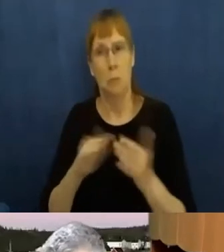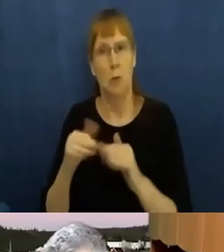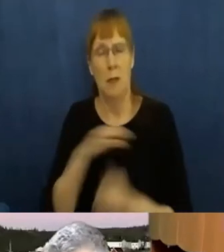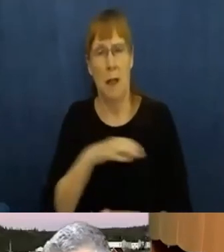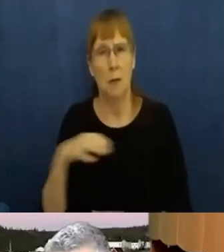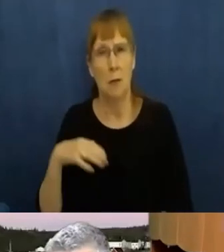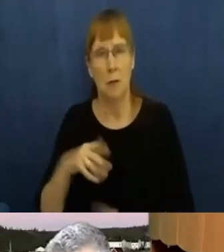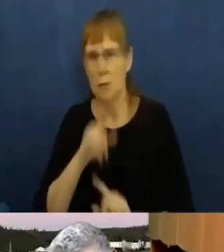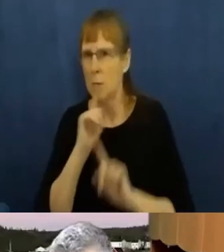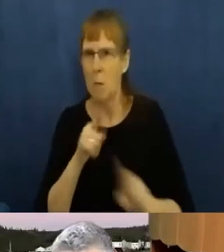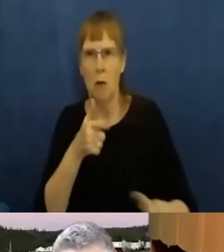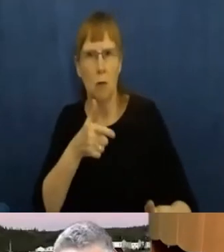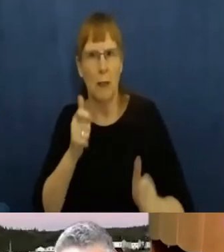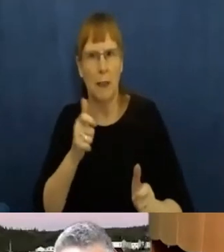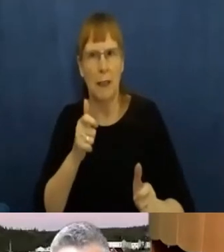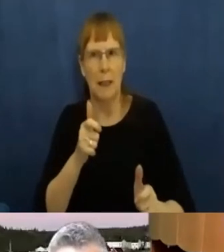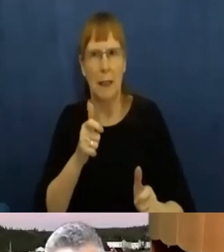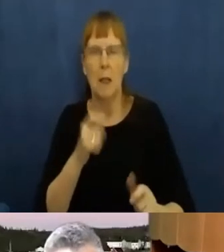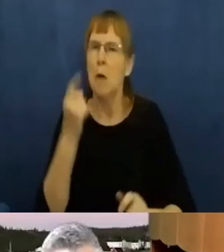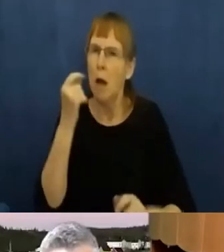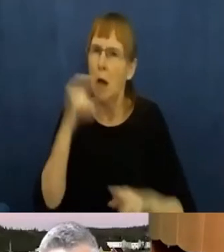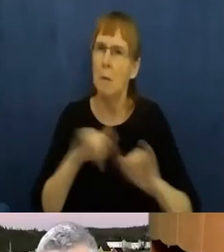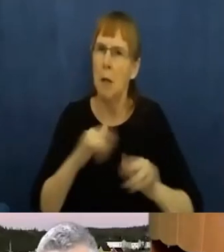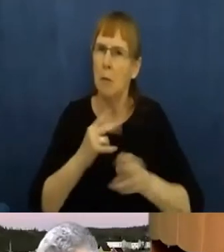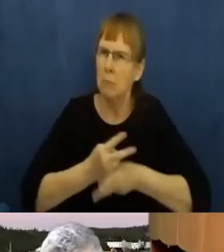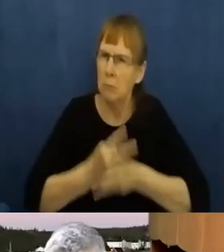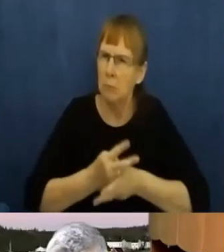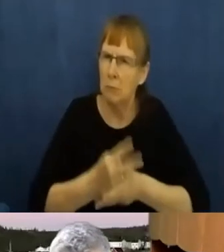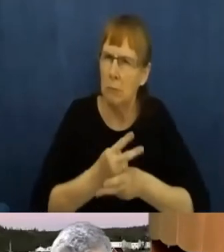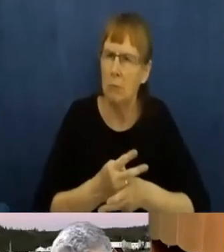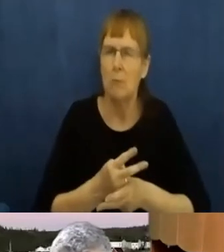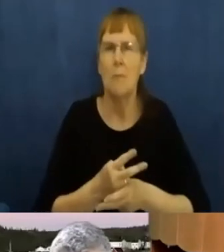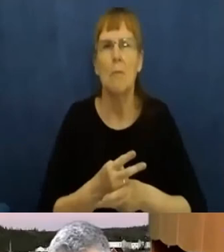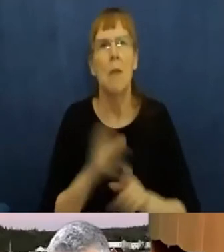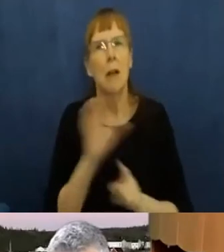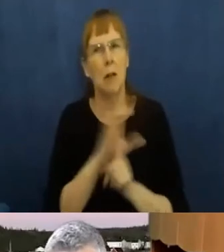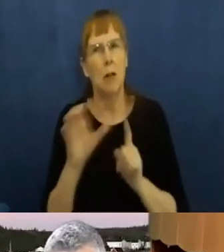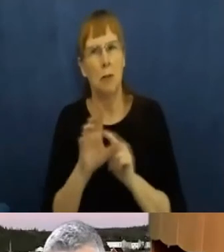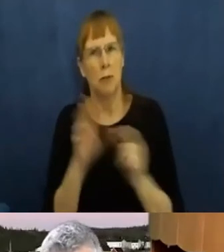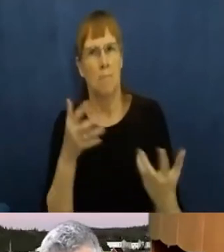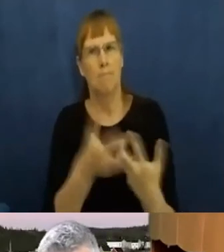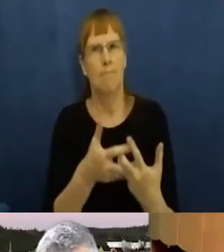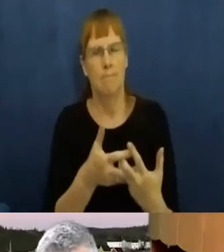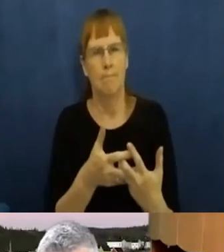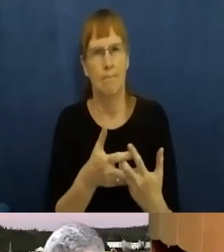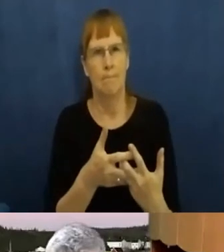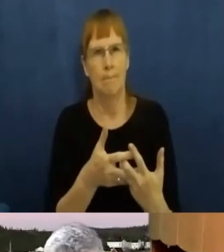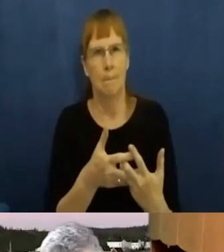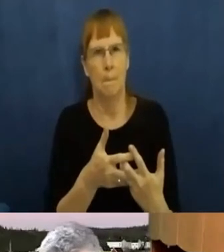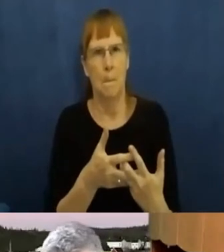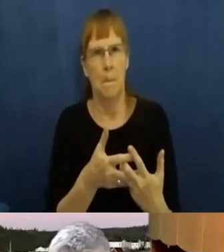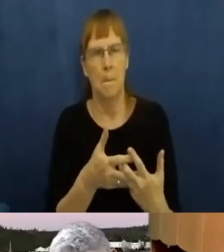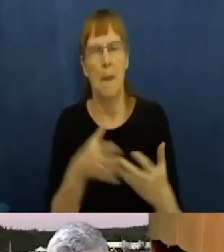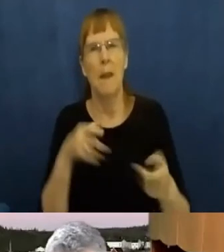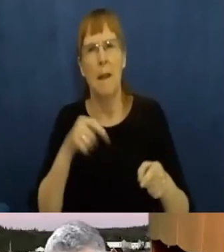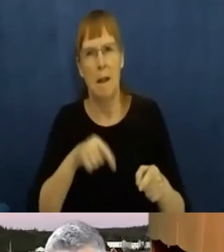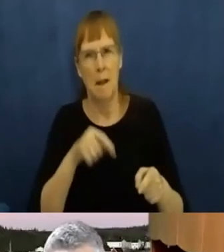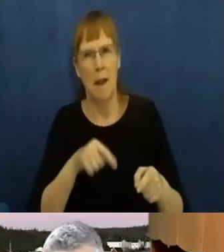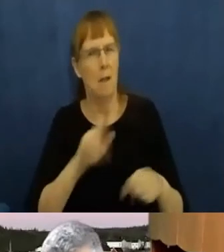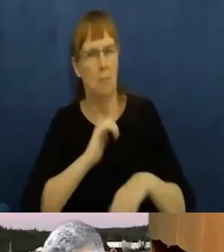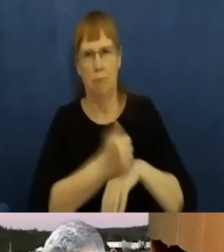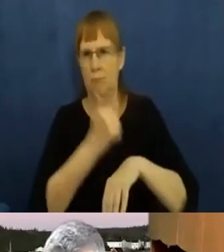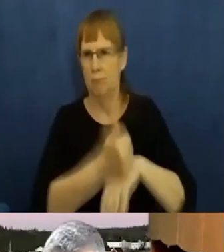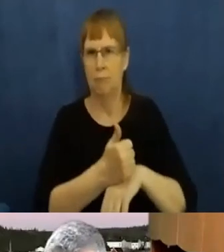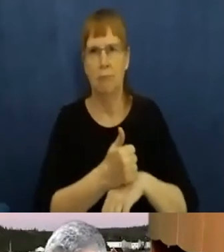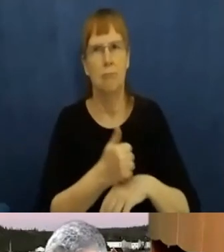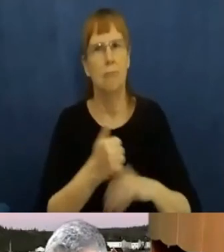quicker. It was more cautious. Uh, it was more culturally appropriate, uh, and guidelines were quickly put in